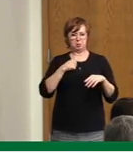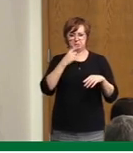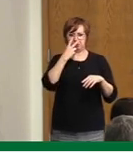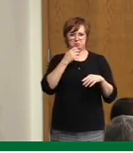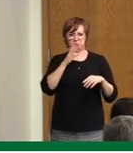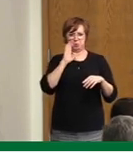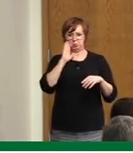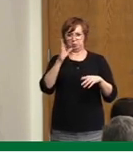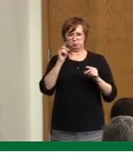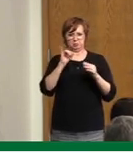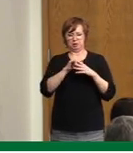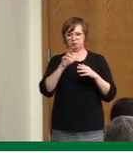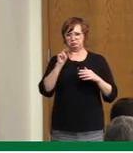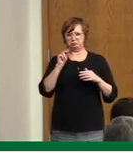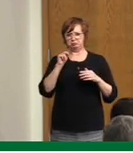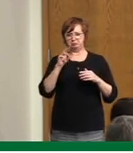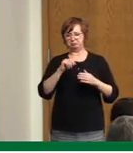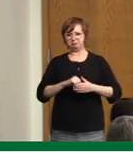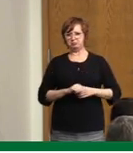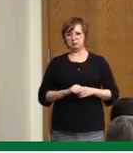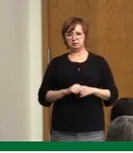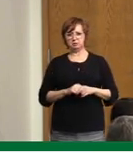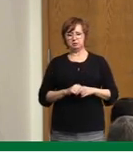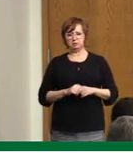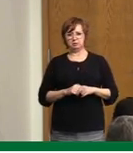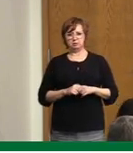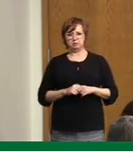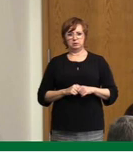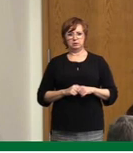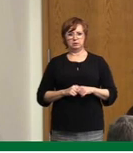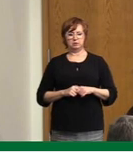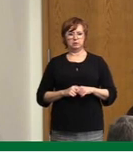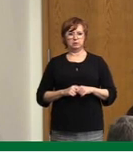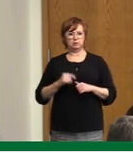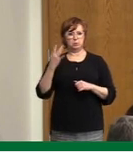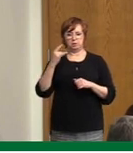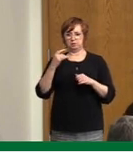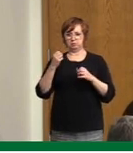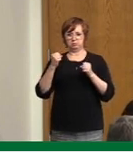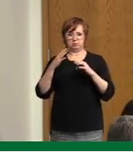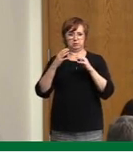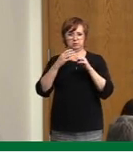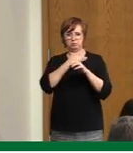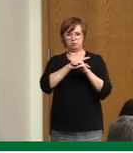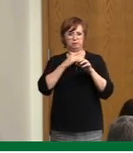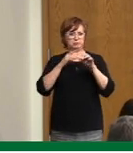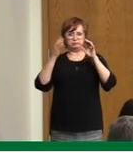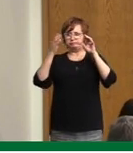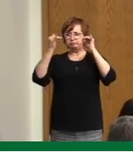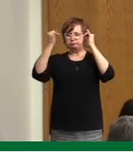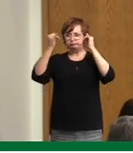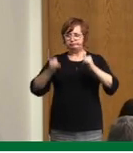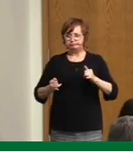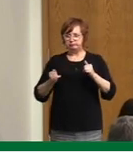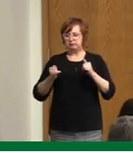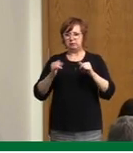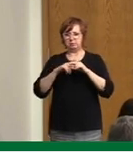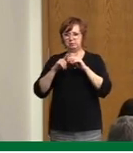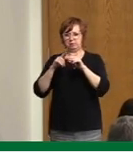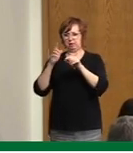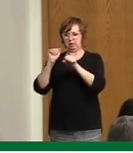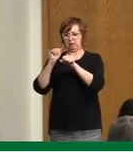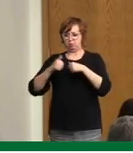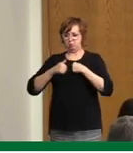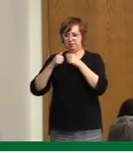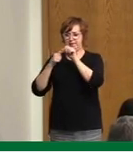I think really because we are integrated for work reasons and sometimes for essential family reasons. So I don't think